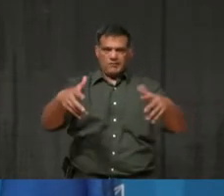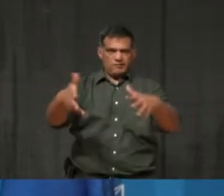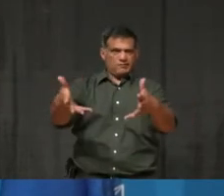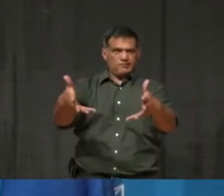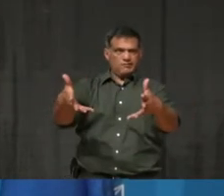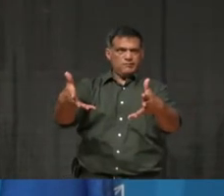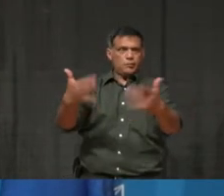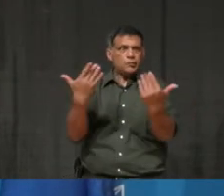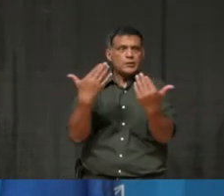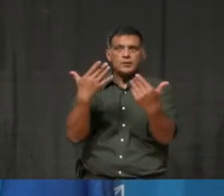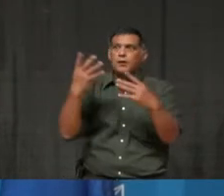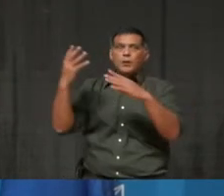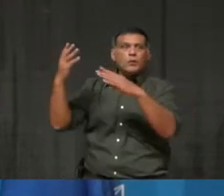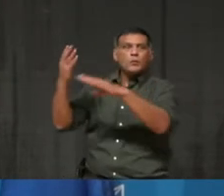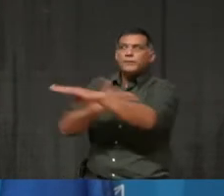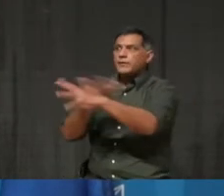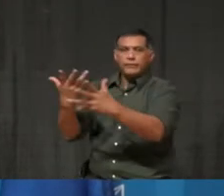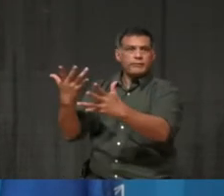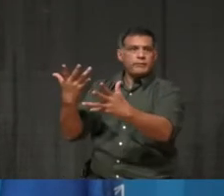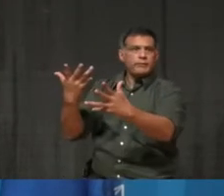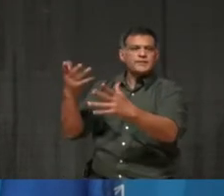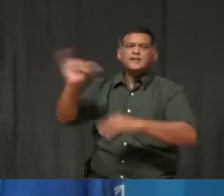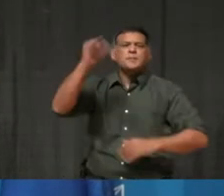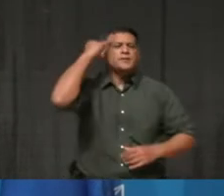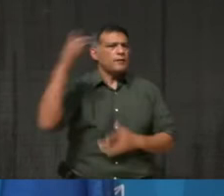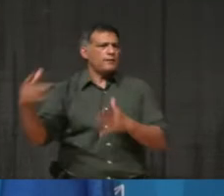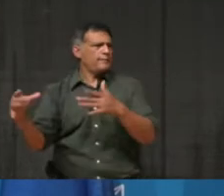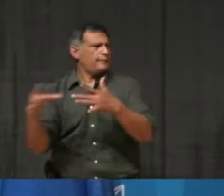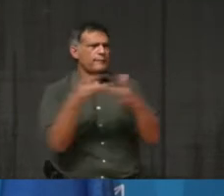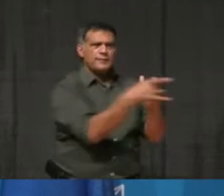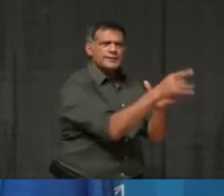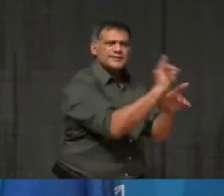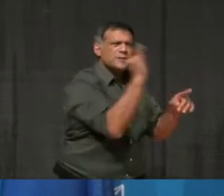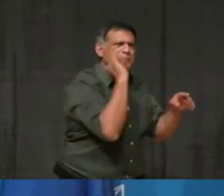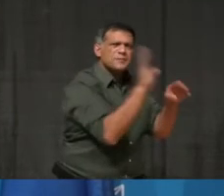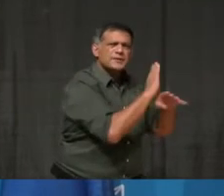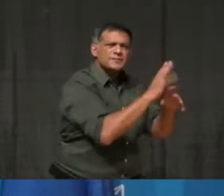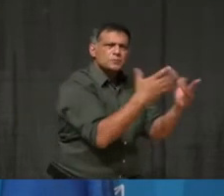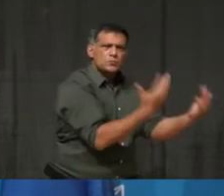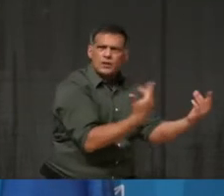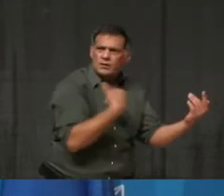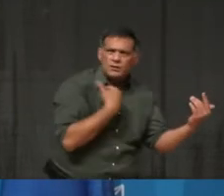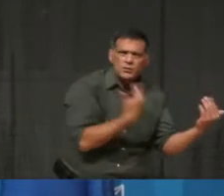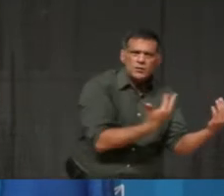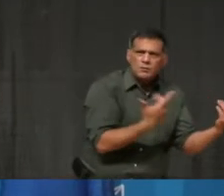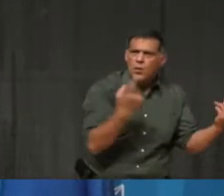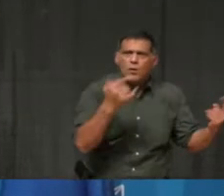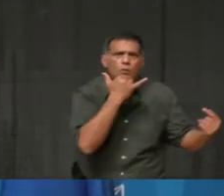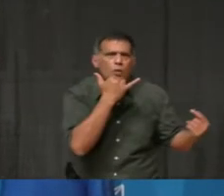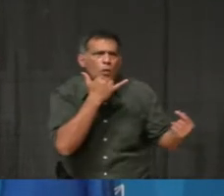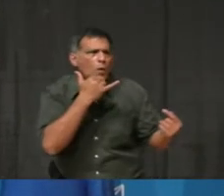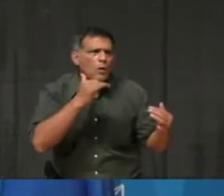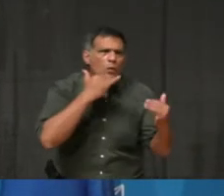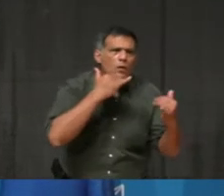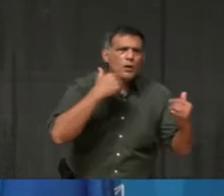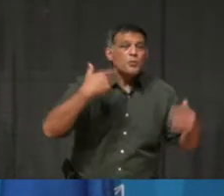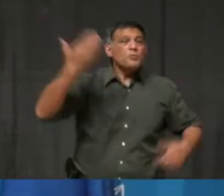devastating challenge for small business, as we all know. You can only imagine. The first lockdown that we faced